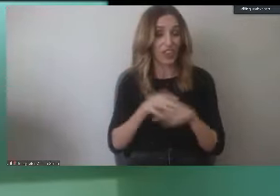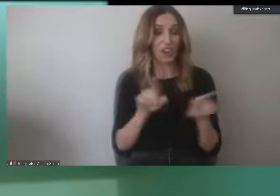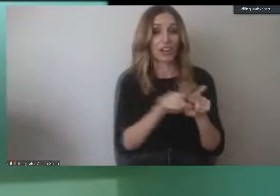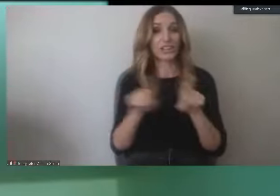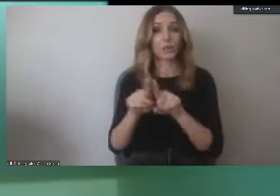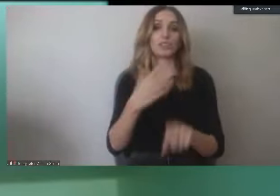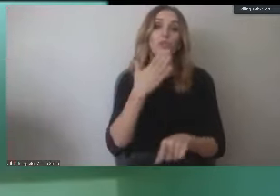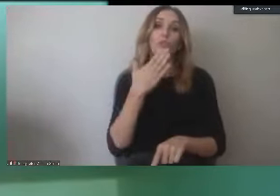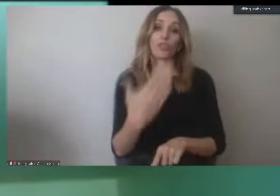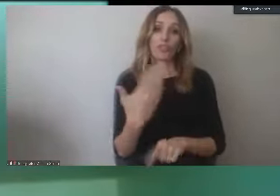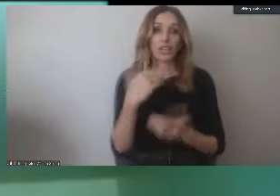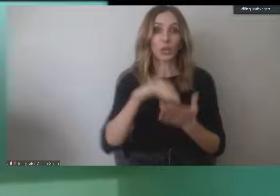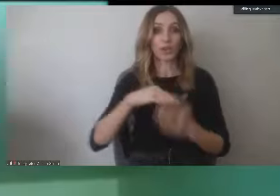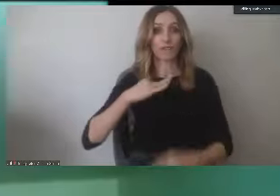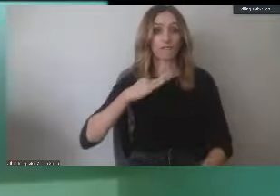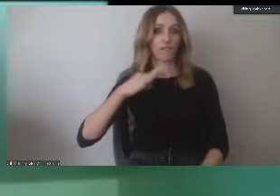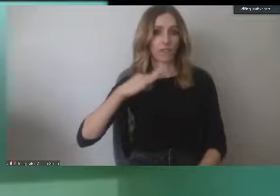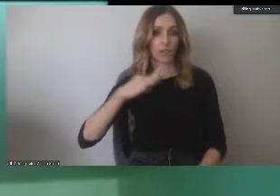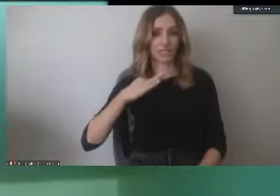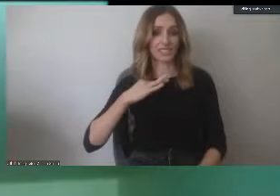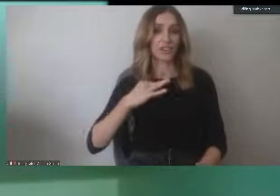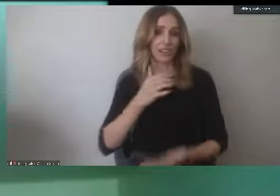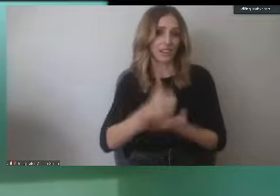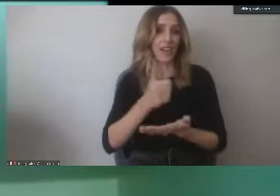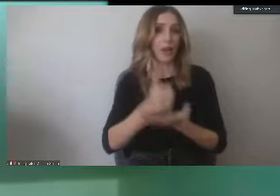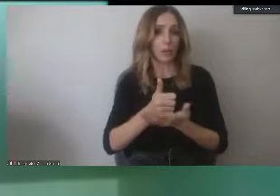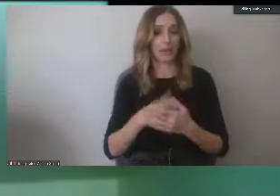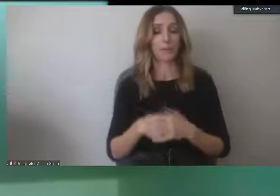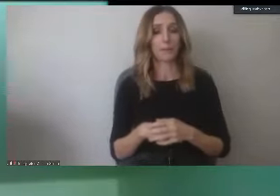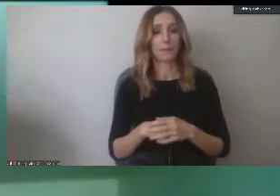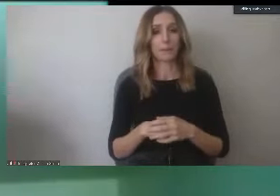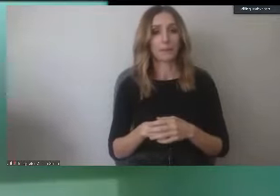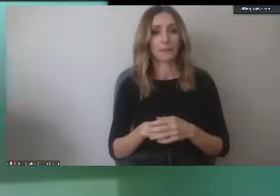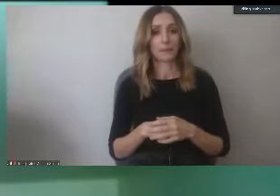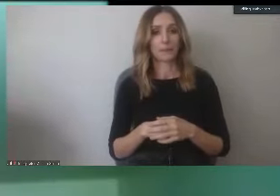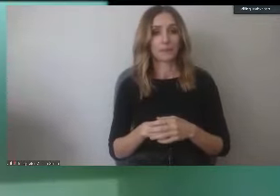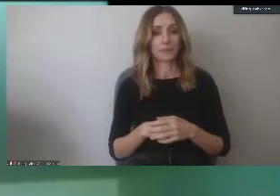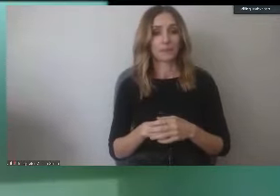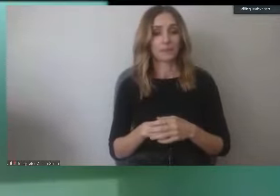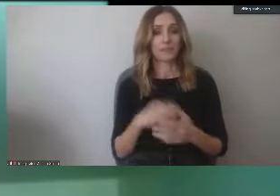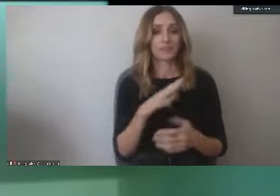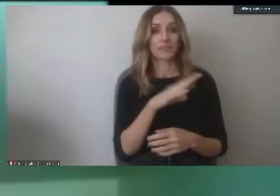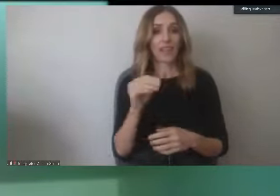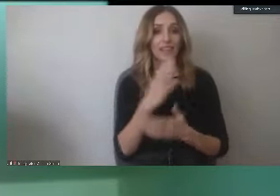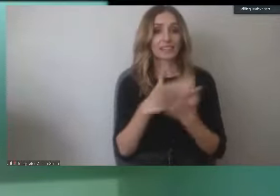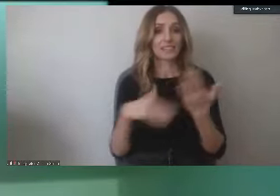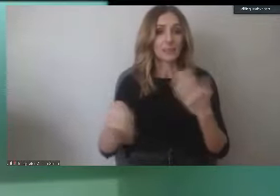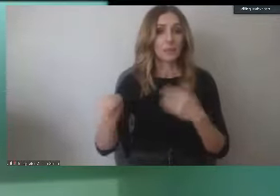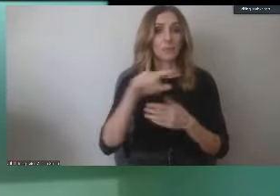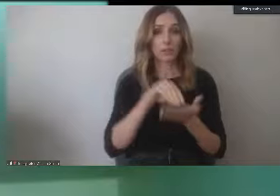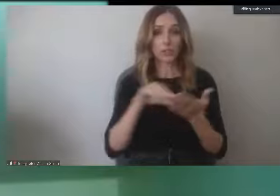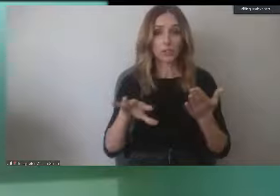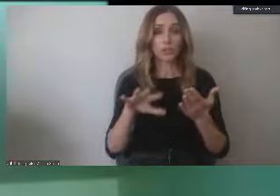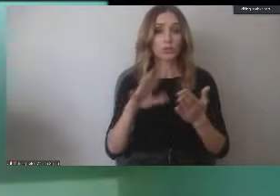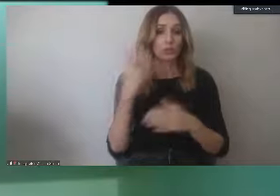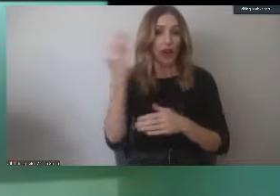and being part of the solution here. And similarly, we have some of our students out in homeless shelters right now doing their